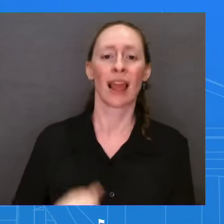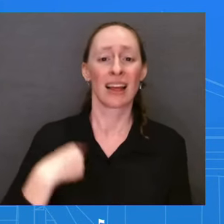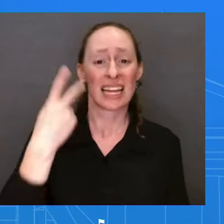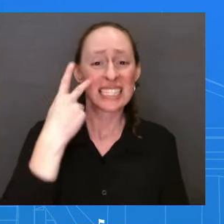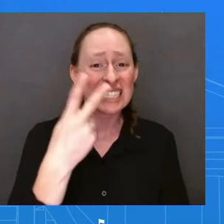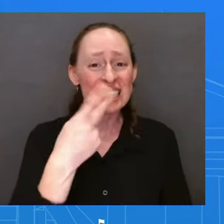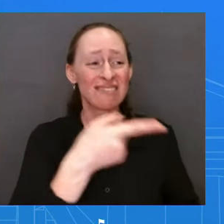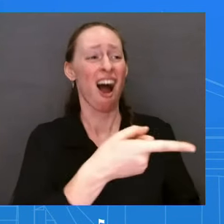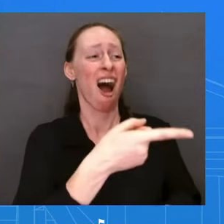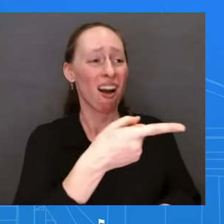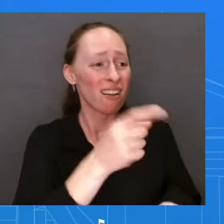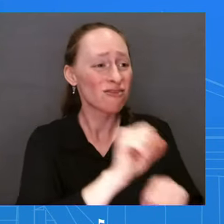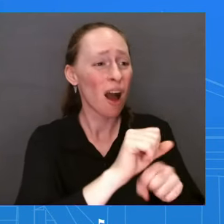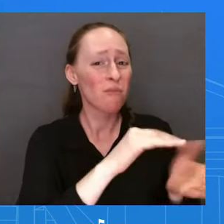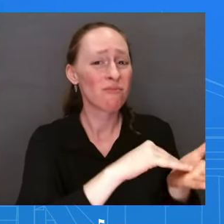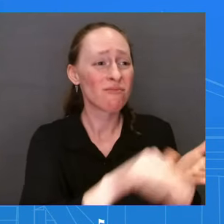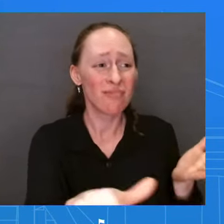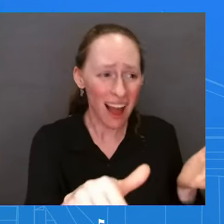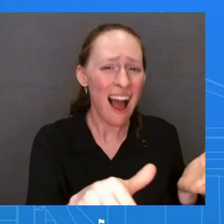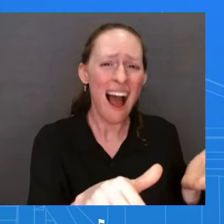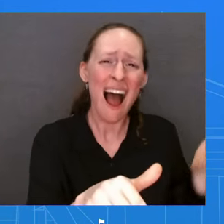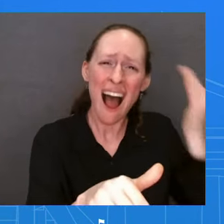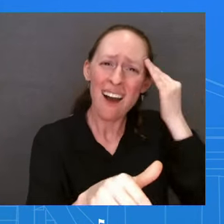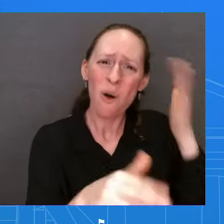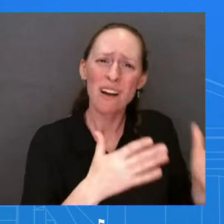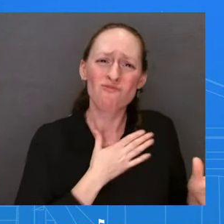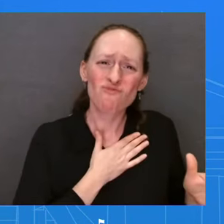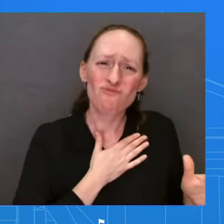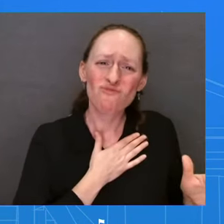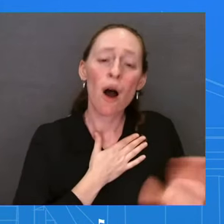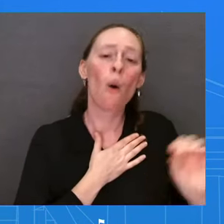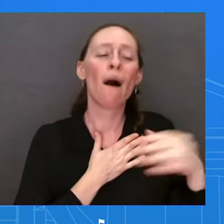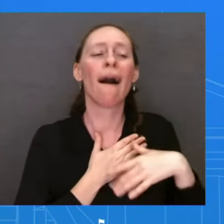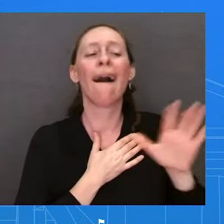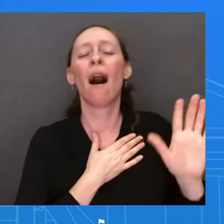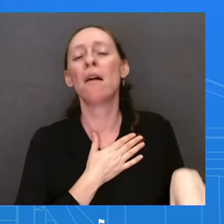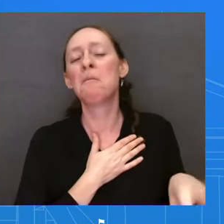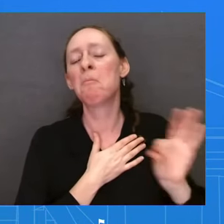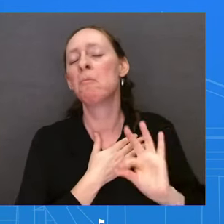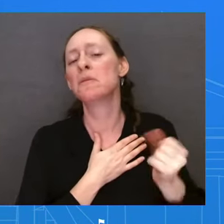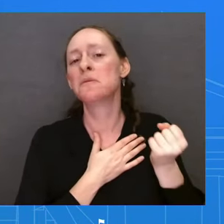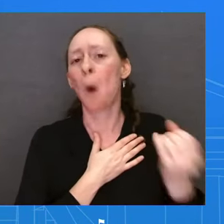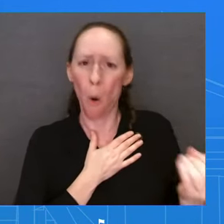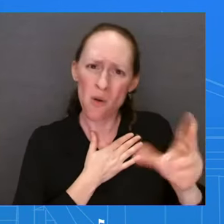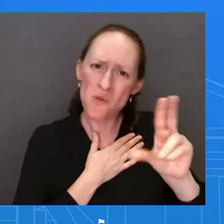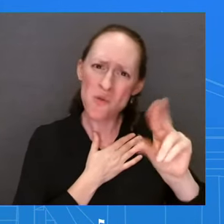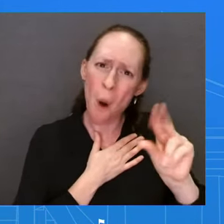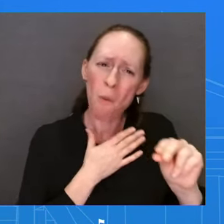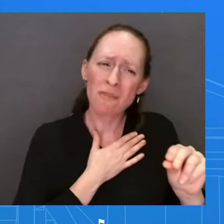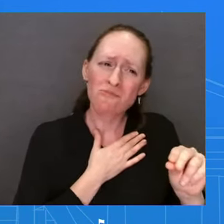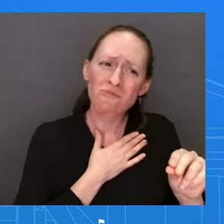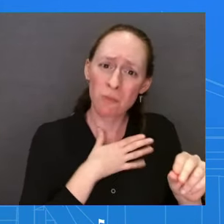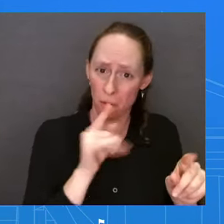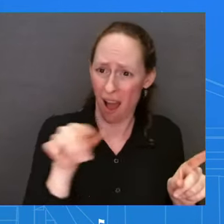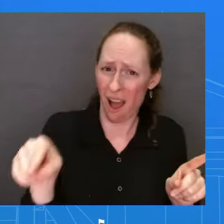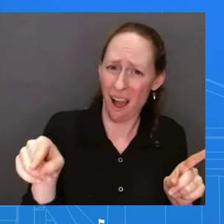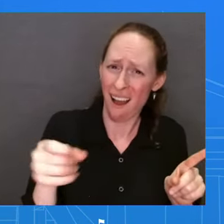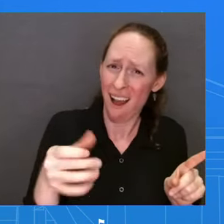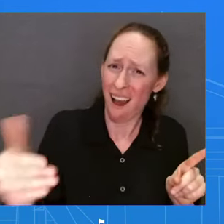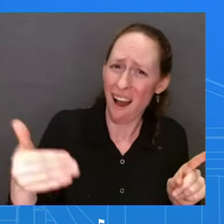and don't want to diminish. But we're making progress here and we think that's important to lift up too. Courtney. Thank you.